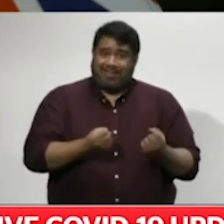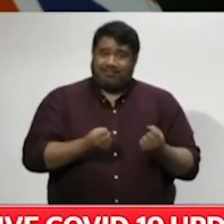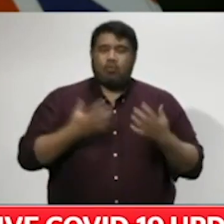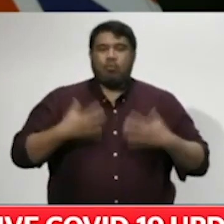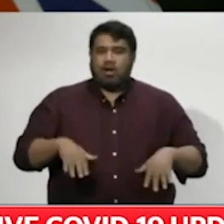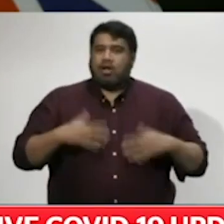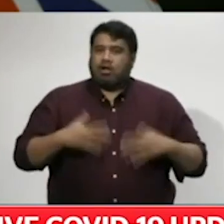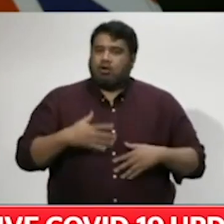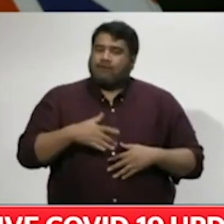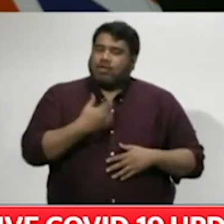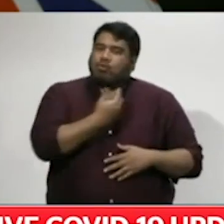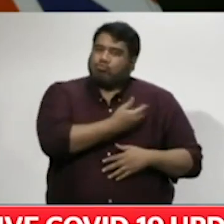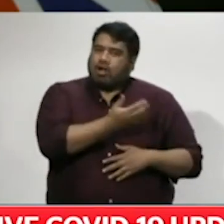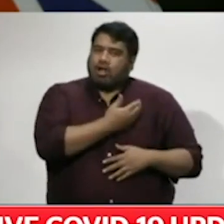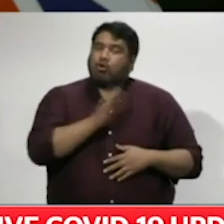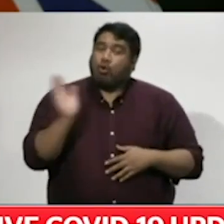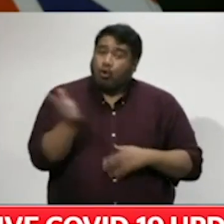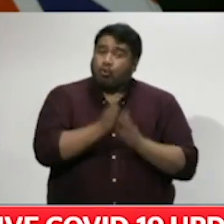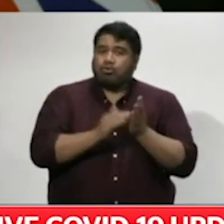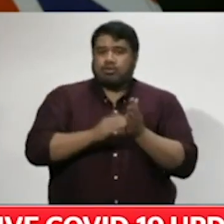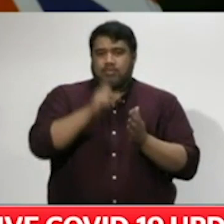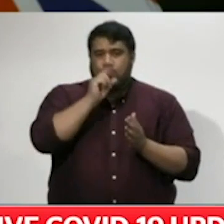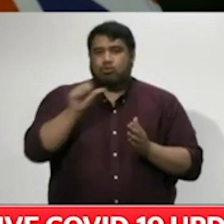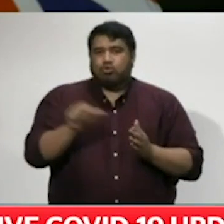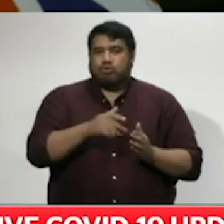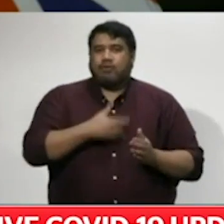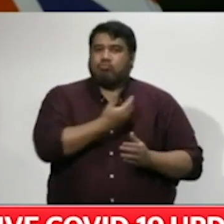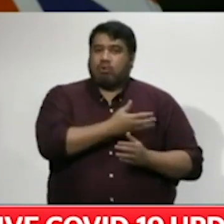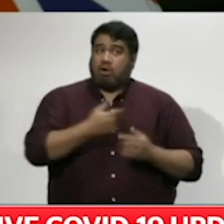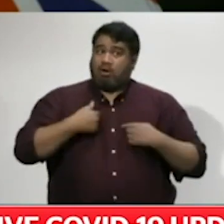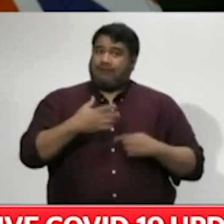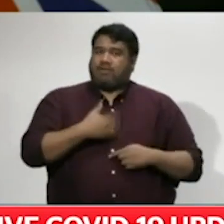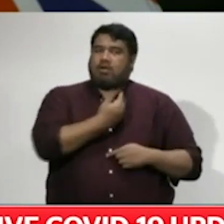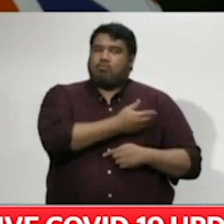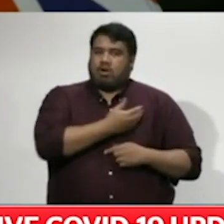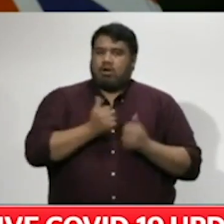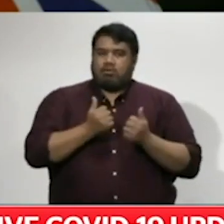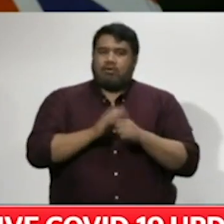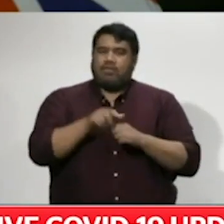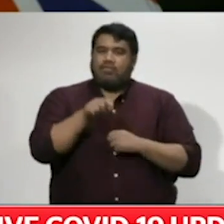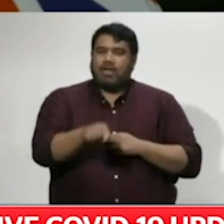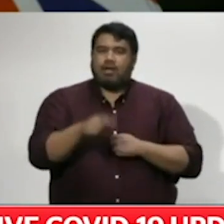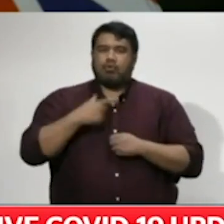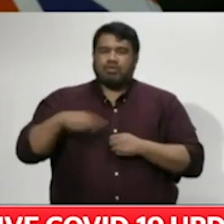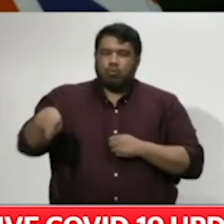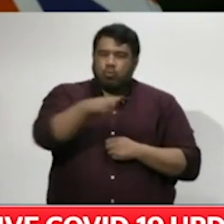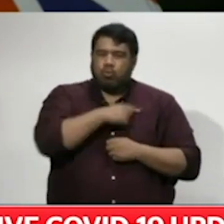New Zealanders should feel pleased with their efforts. I certainly do and of what we have achieved together over these last weeks.